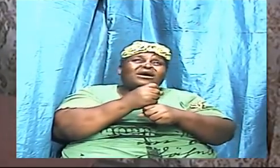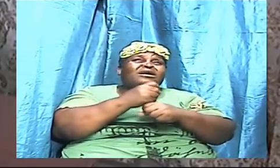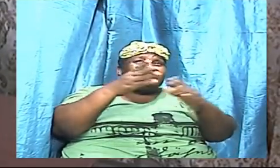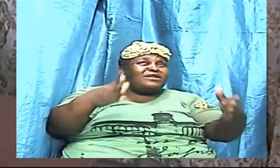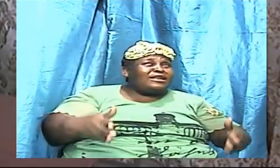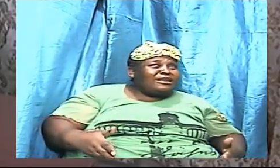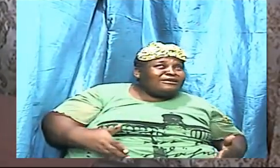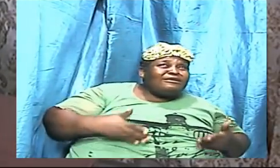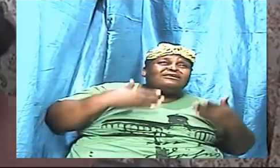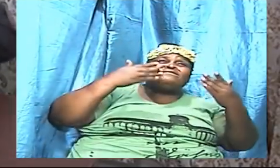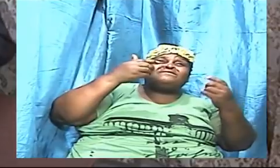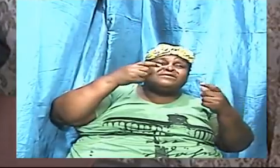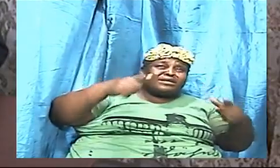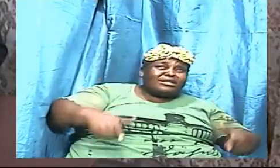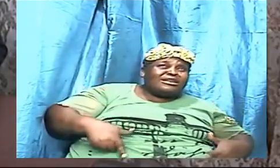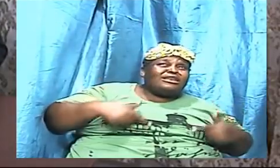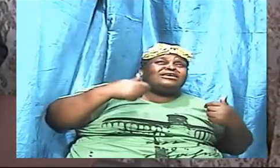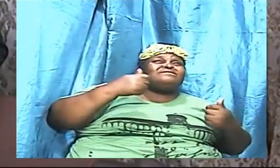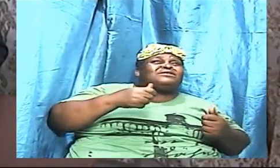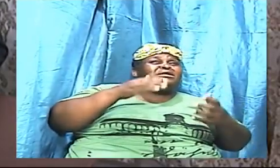of being married